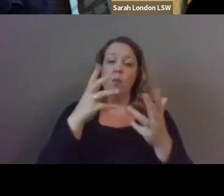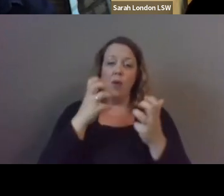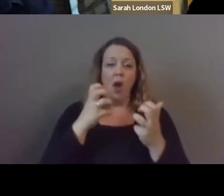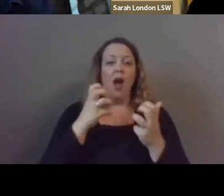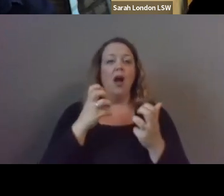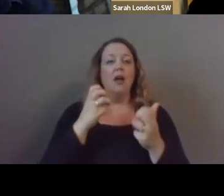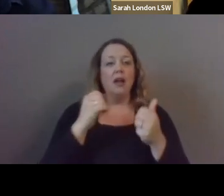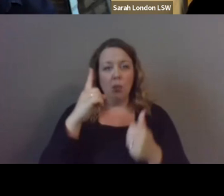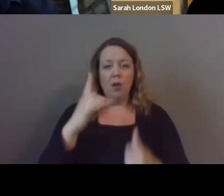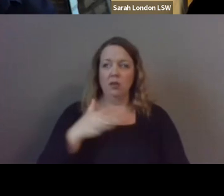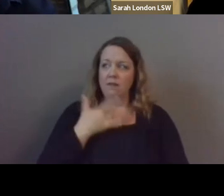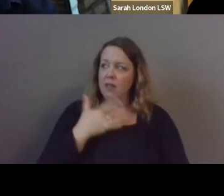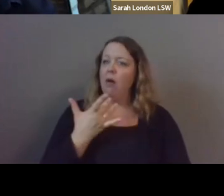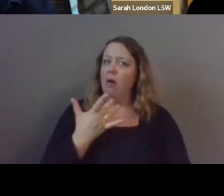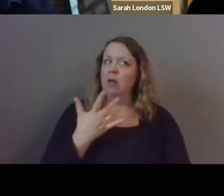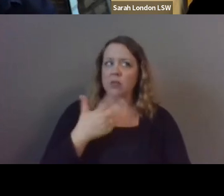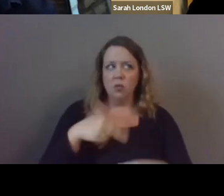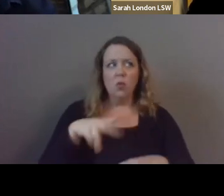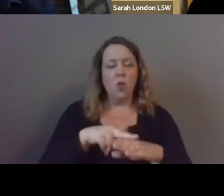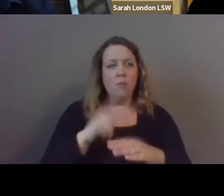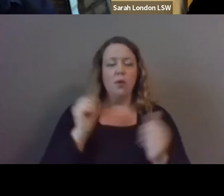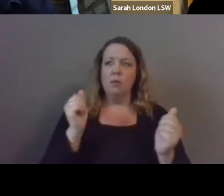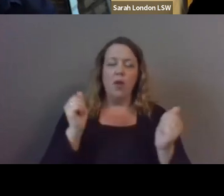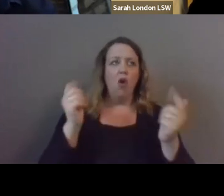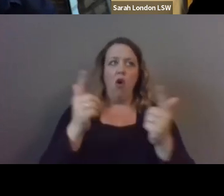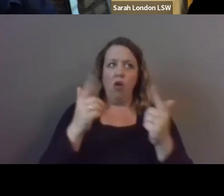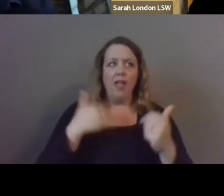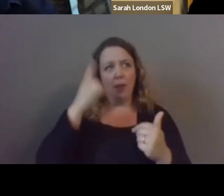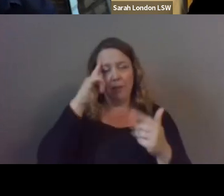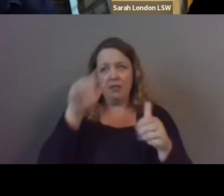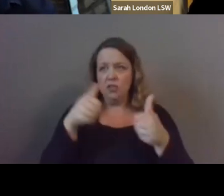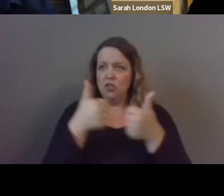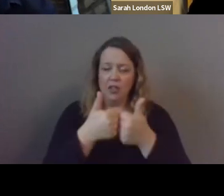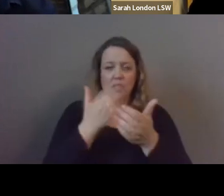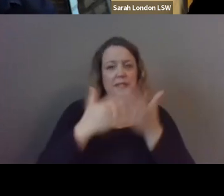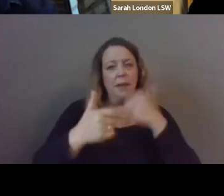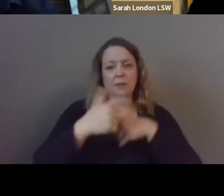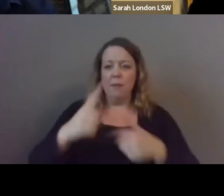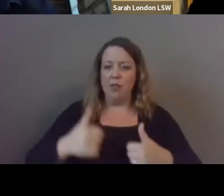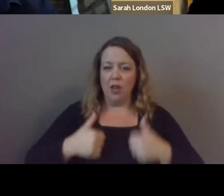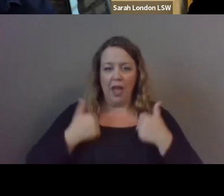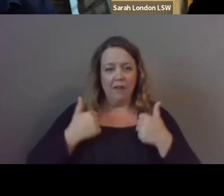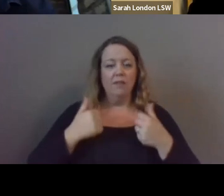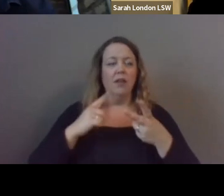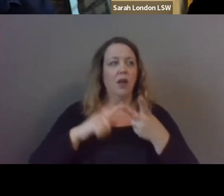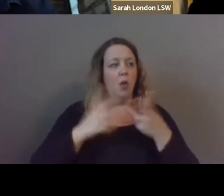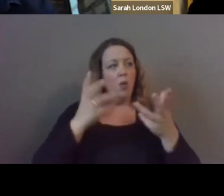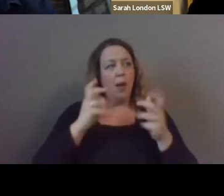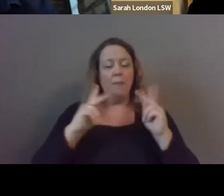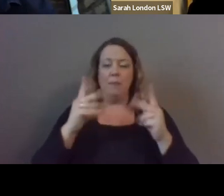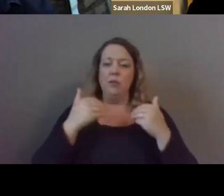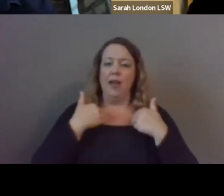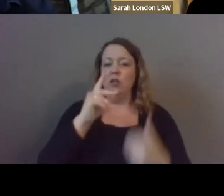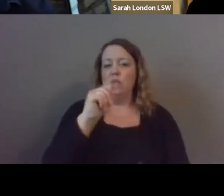challenges with mental challenges at some at some point in their lives and we want people to have the tools to be able to work through those